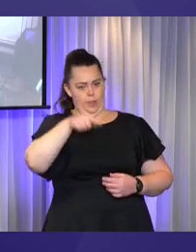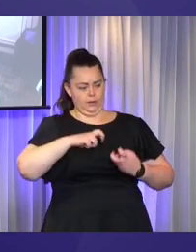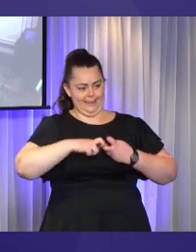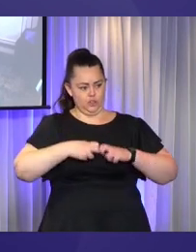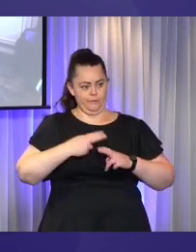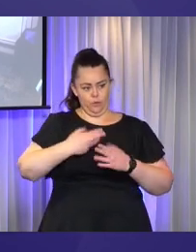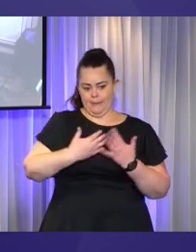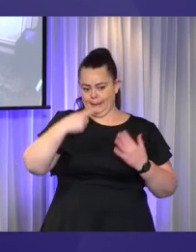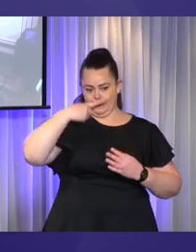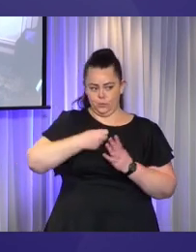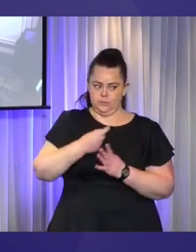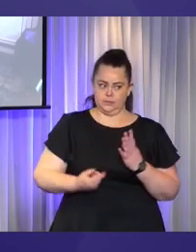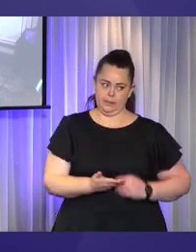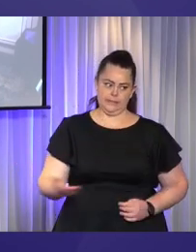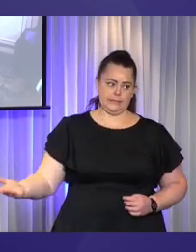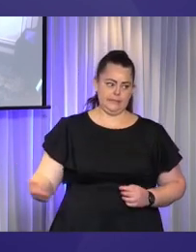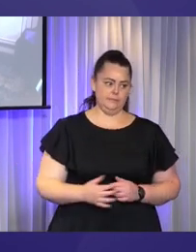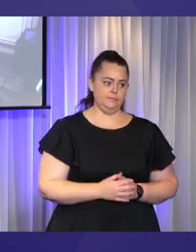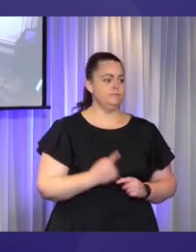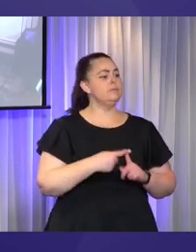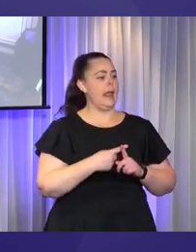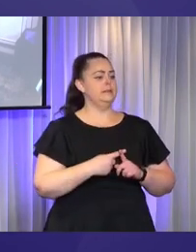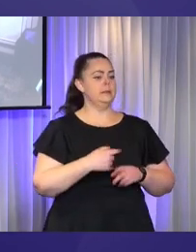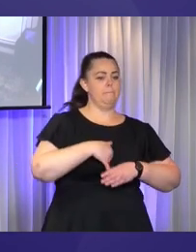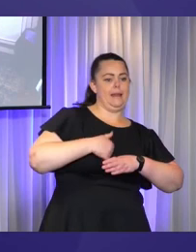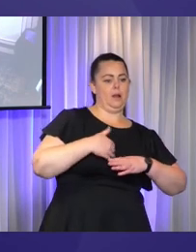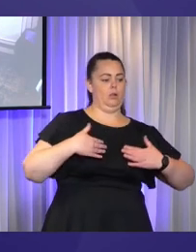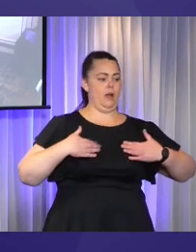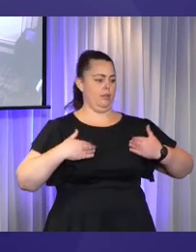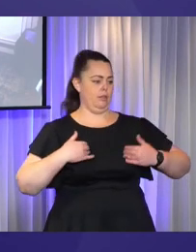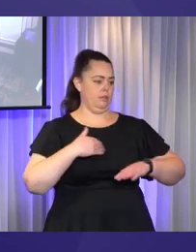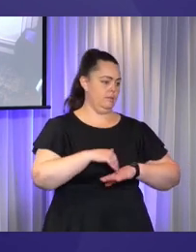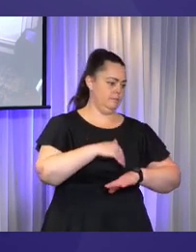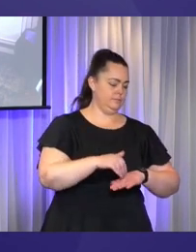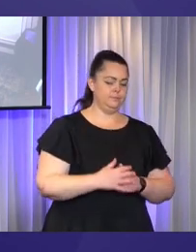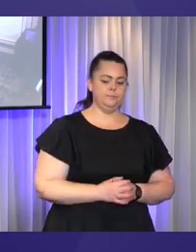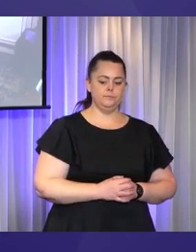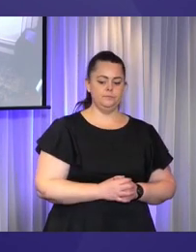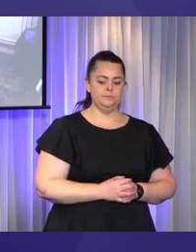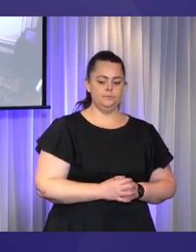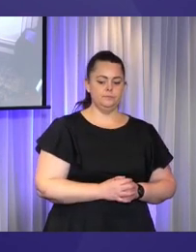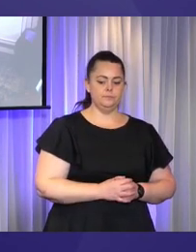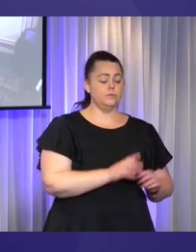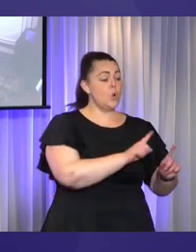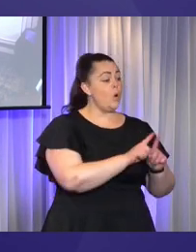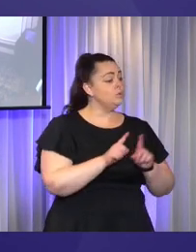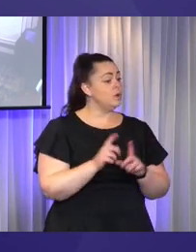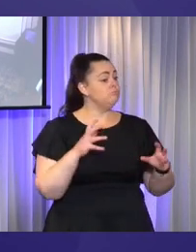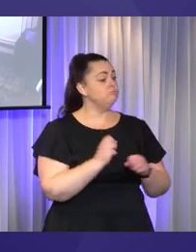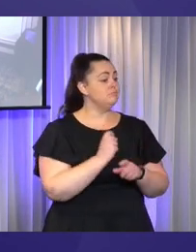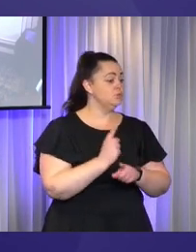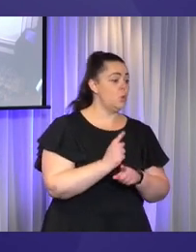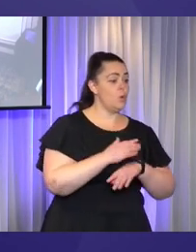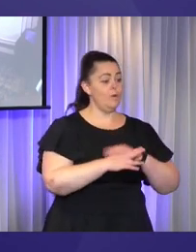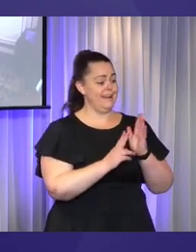and medical conditions. And then there's been finally some comments in relation to the National Disability Insurance Scheme and people who